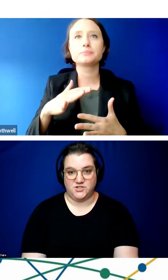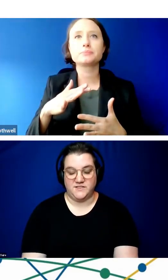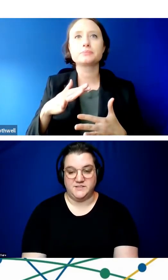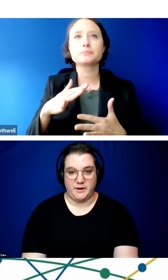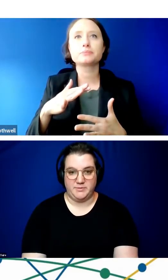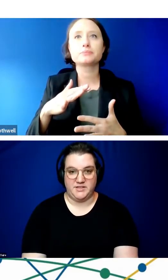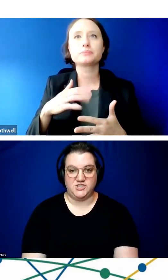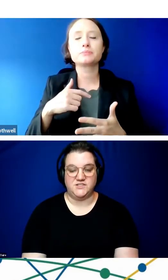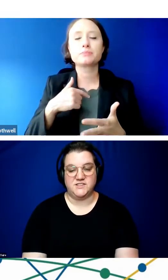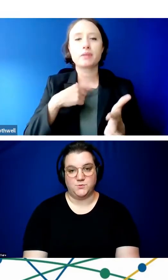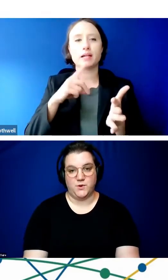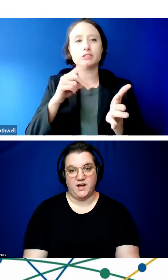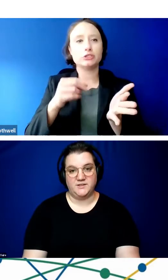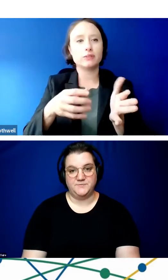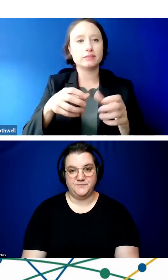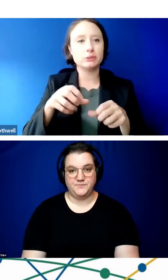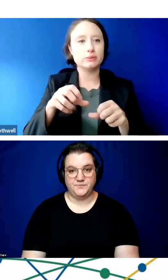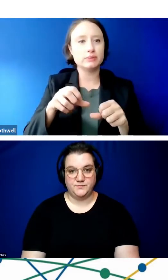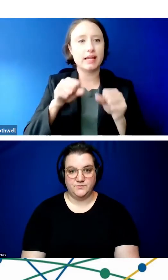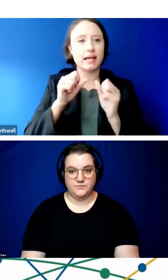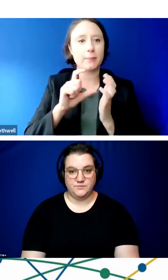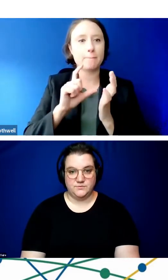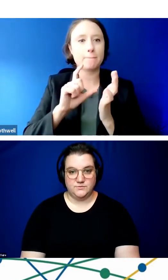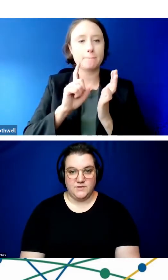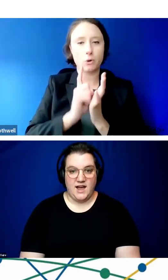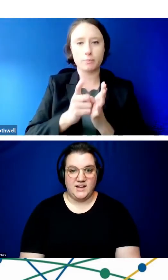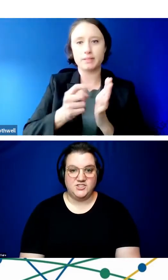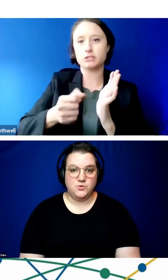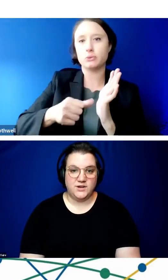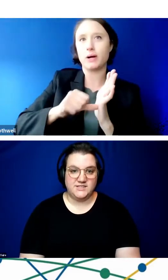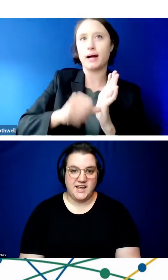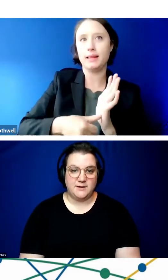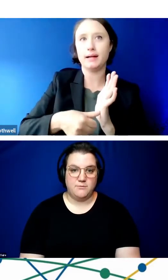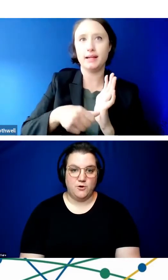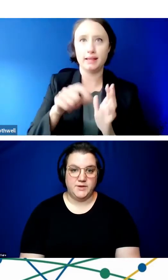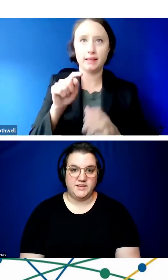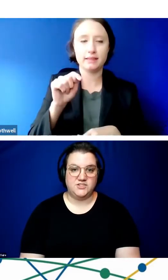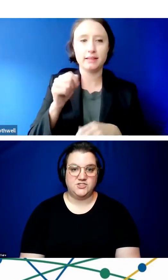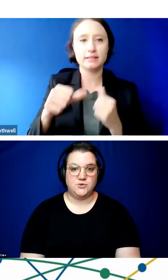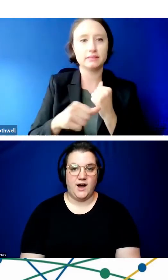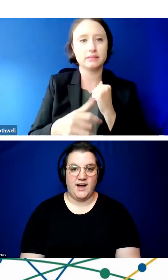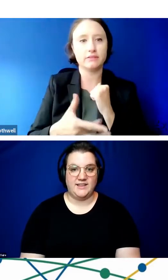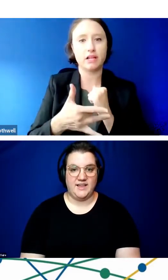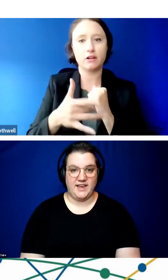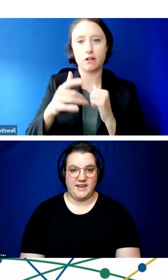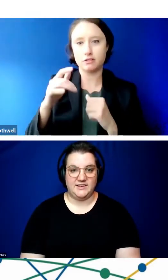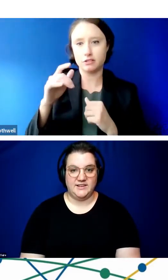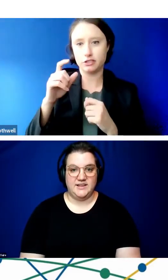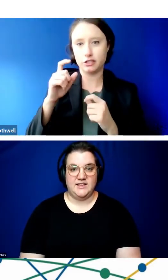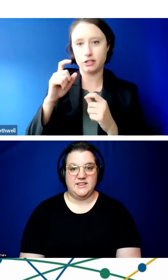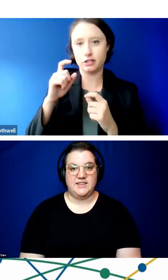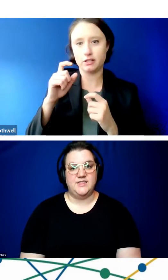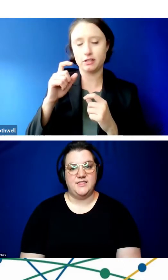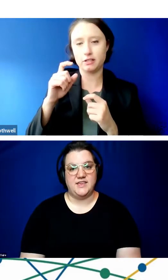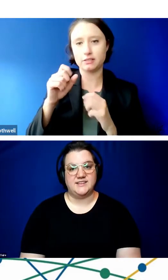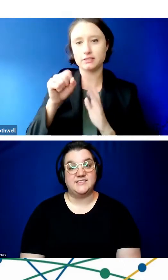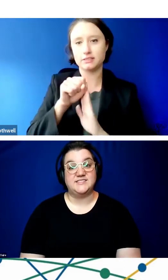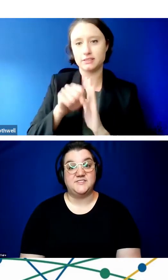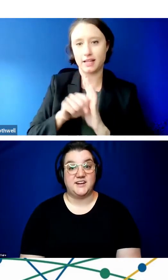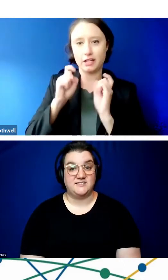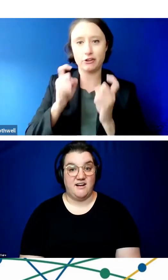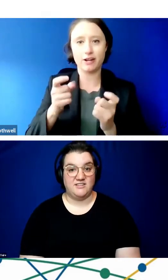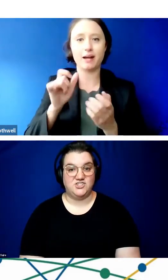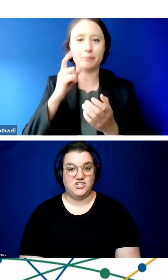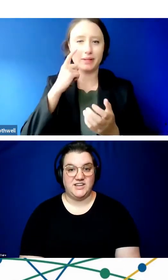research on these populations, as well. I do want to take a moment to highlight the